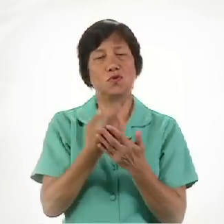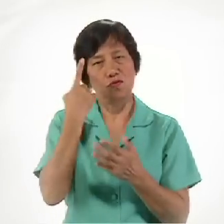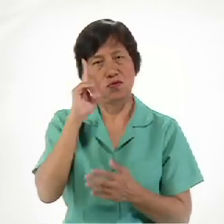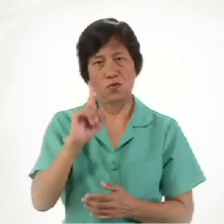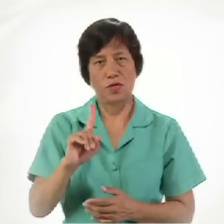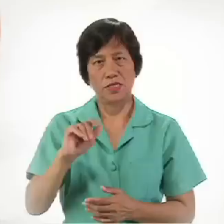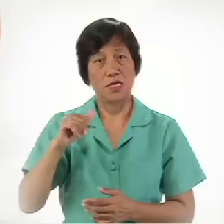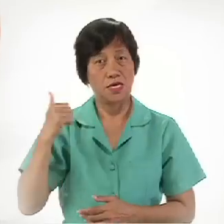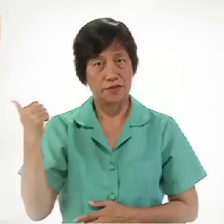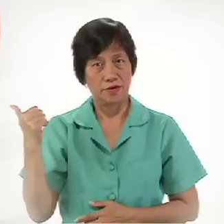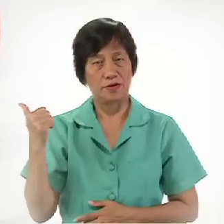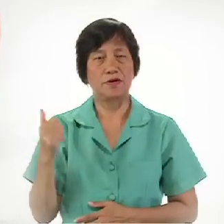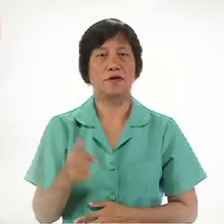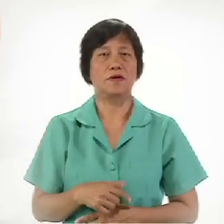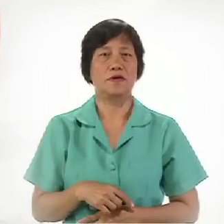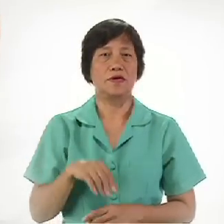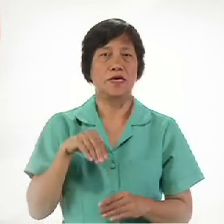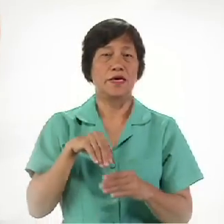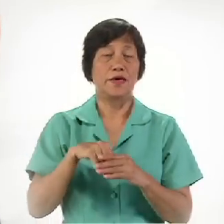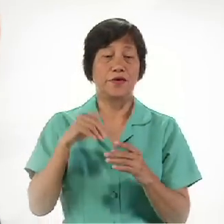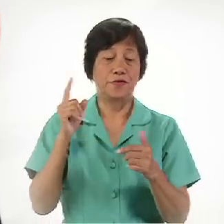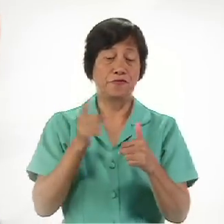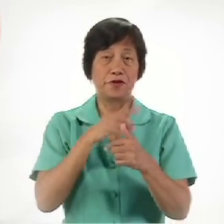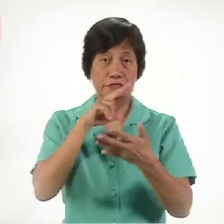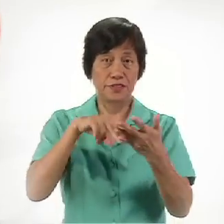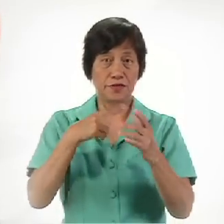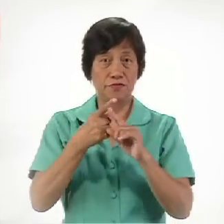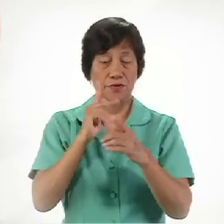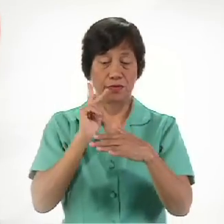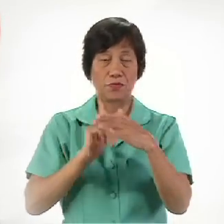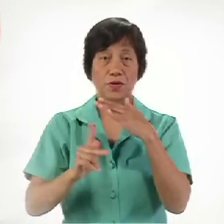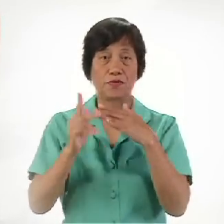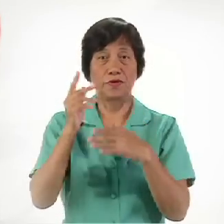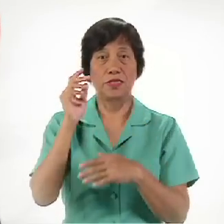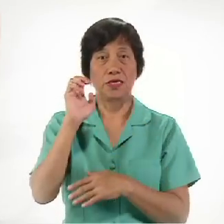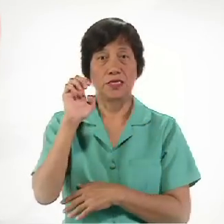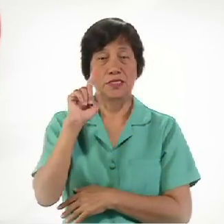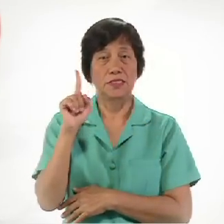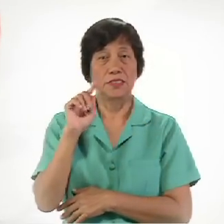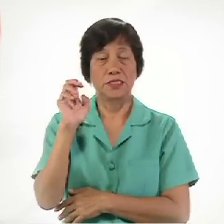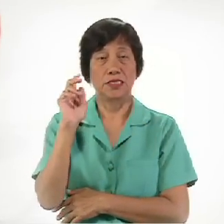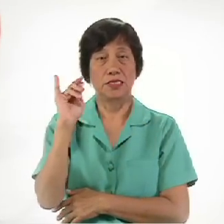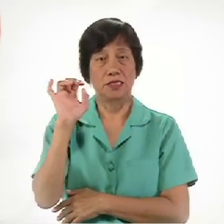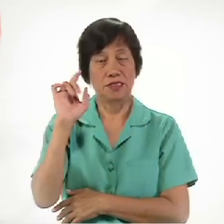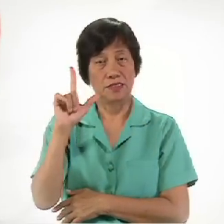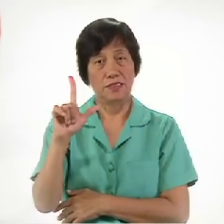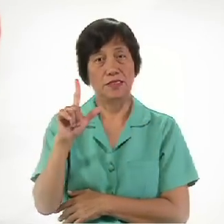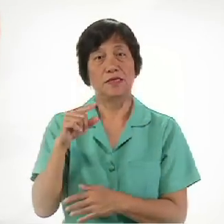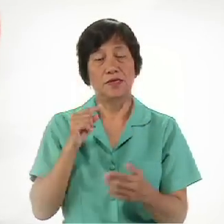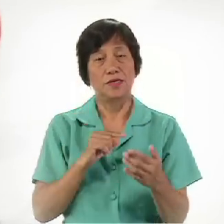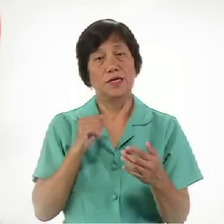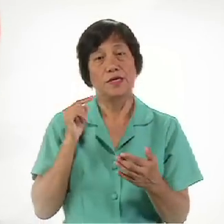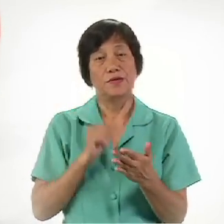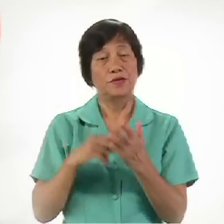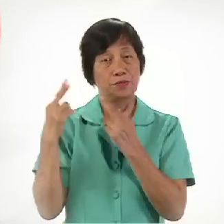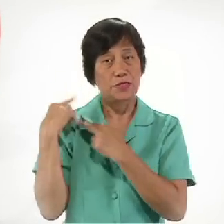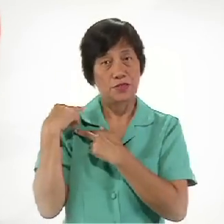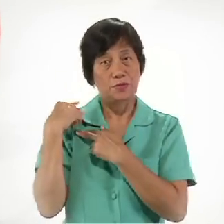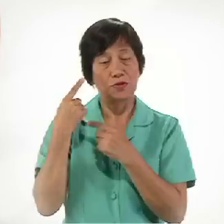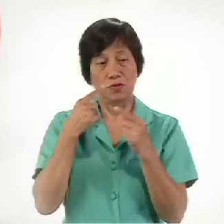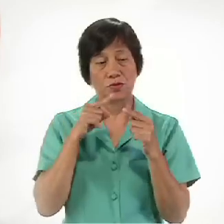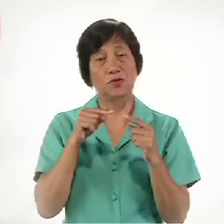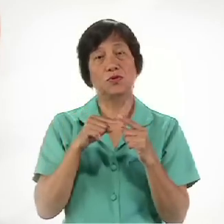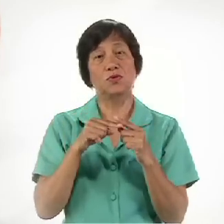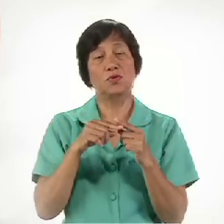In the first reading from the prophet Ezekiel This responsibility towards the brother or